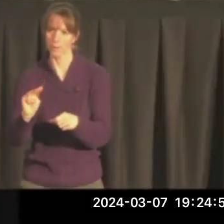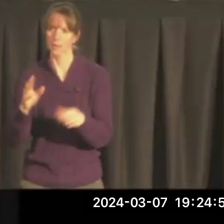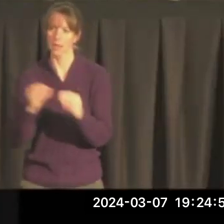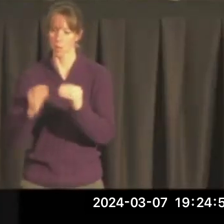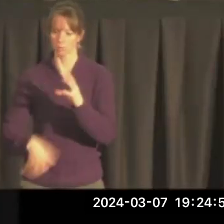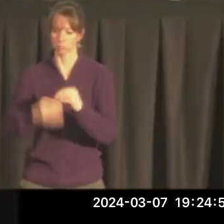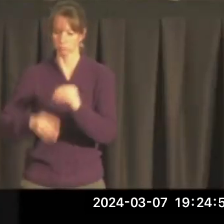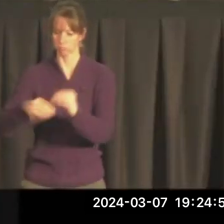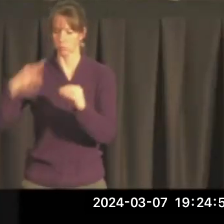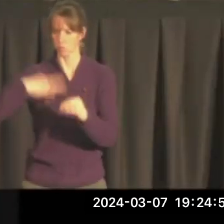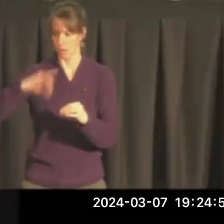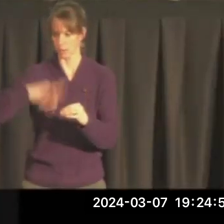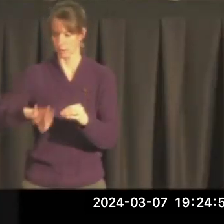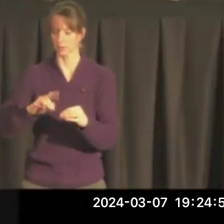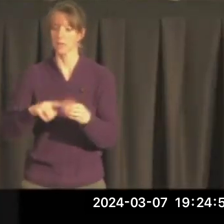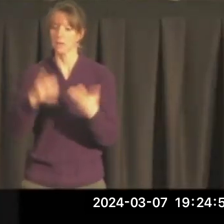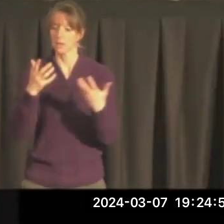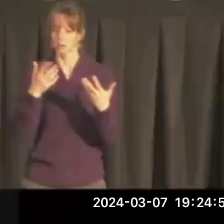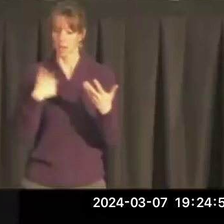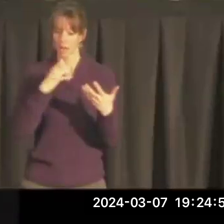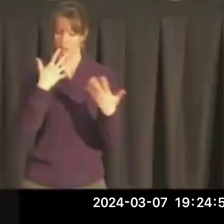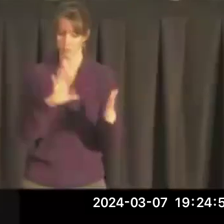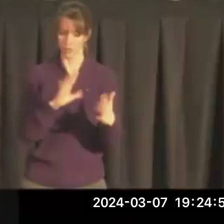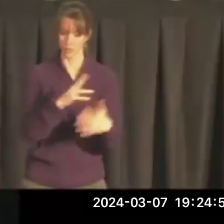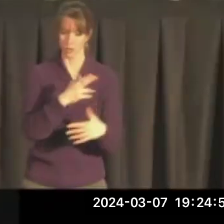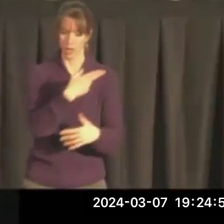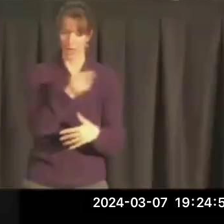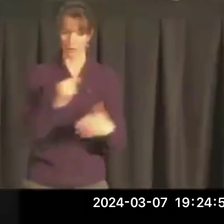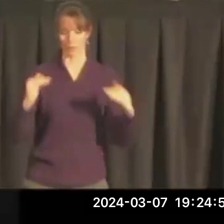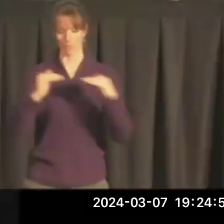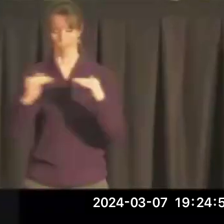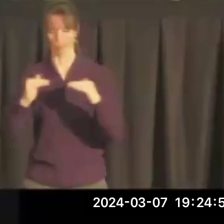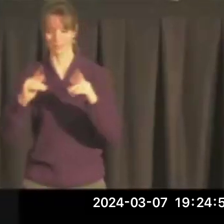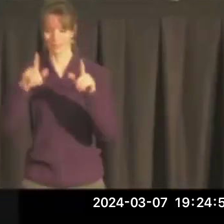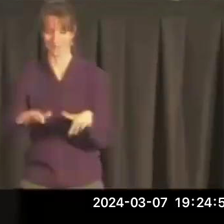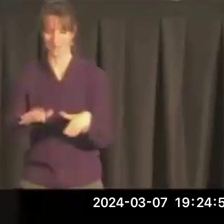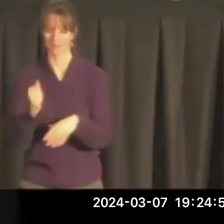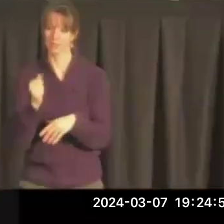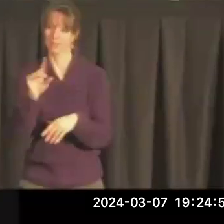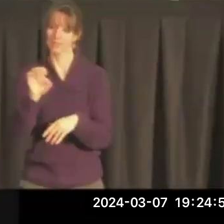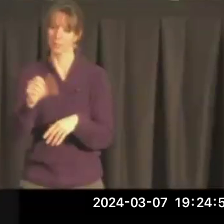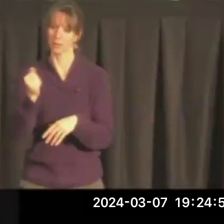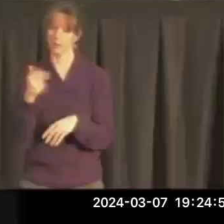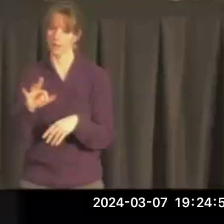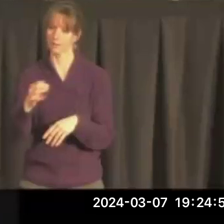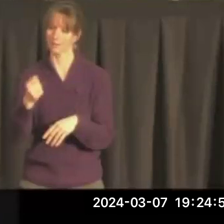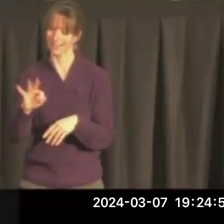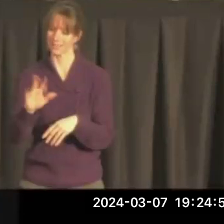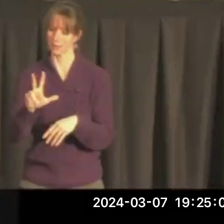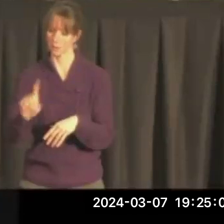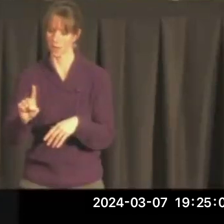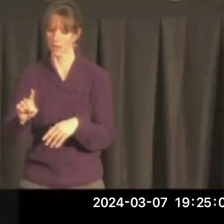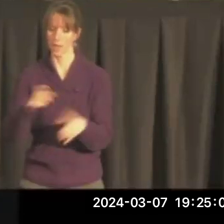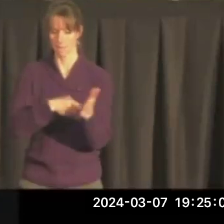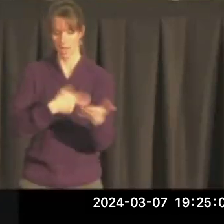credits. After completing my high school equivalency course in December 1931, I quit the mines